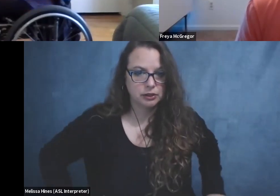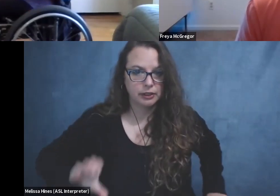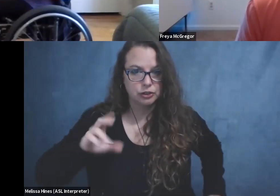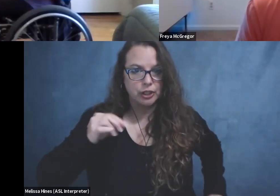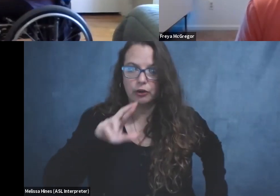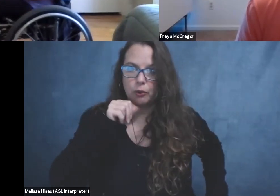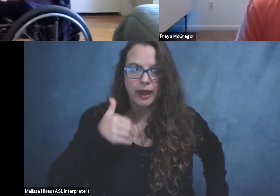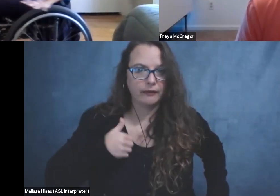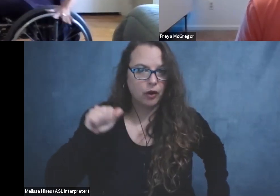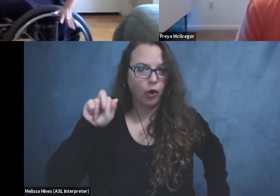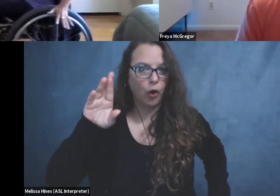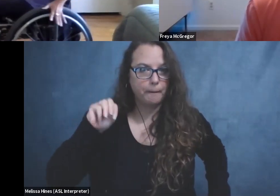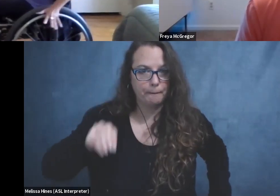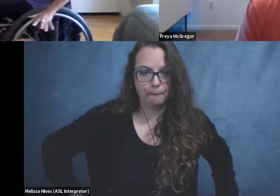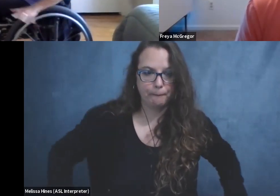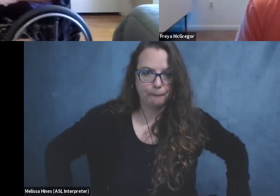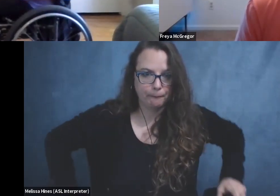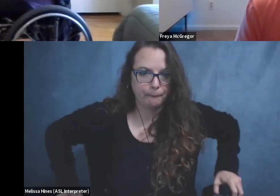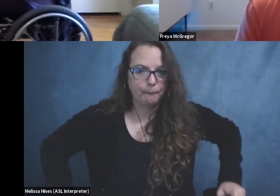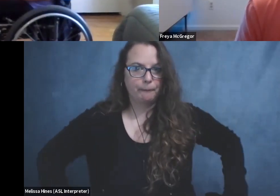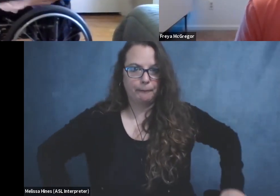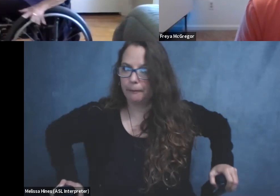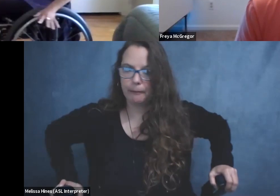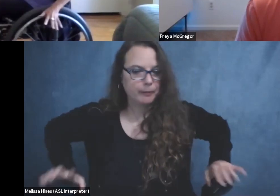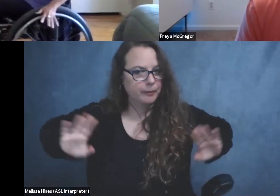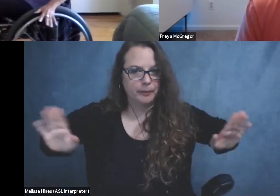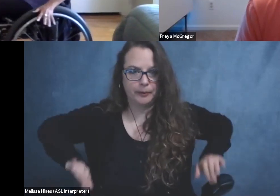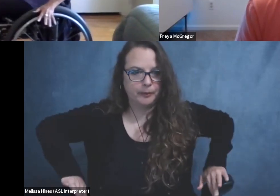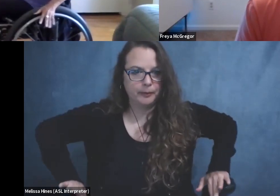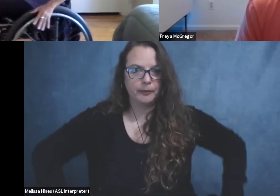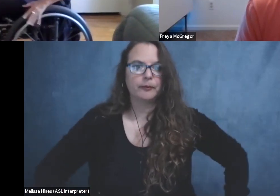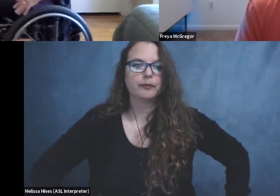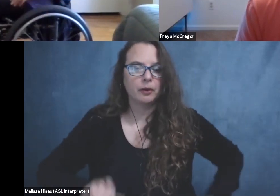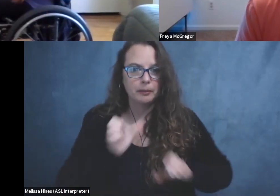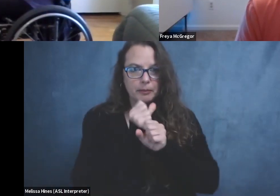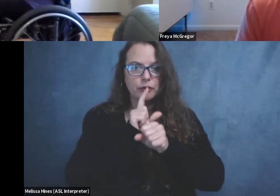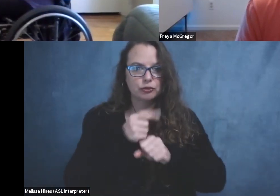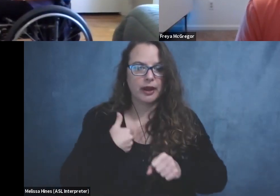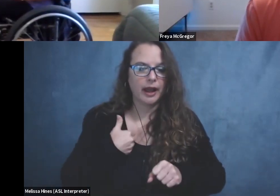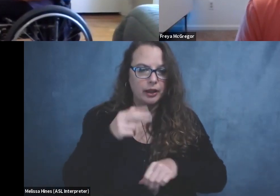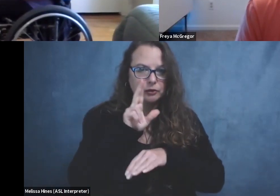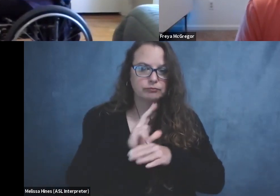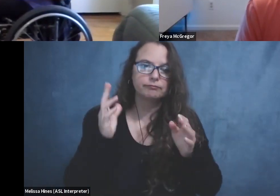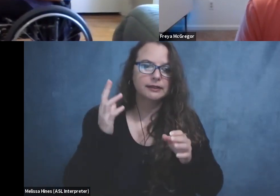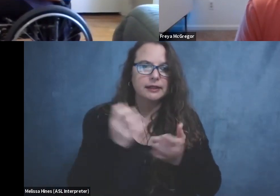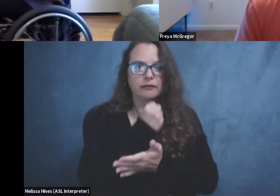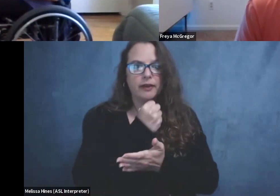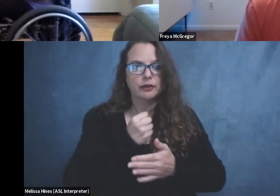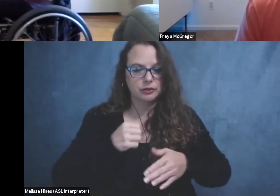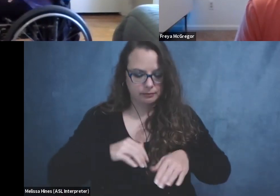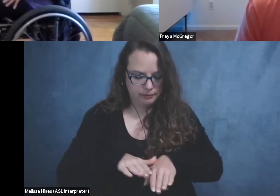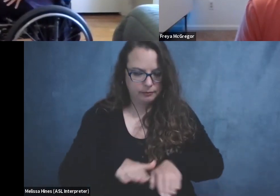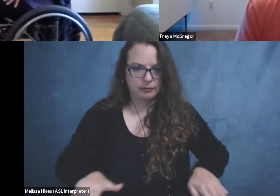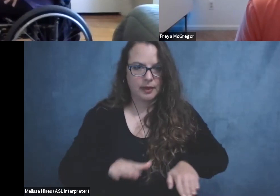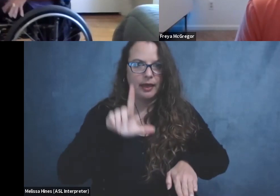again, it's because I want to optimize the space that I have on my lap. And for, you know, whatever reason I might need